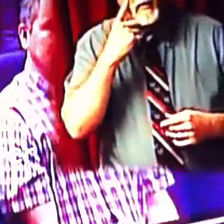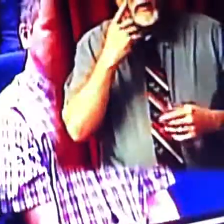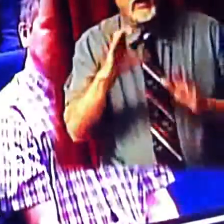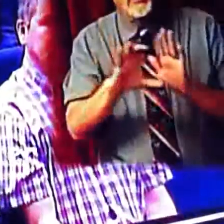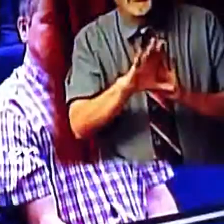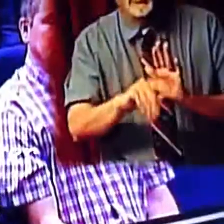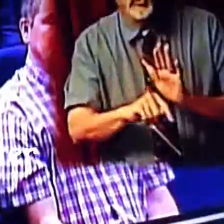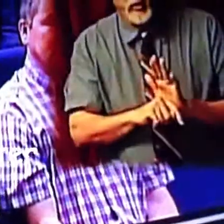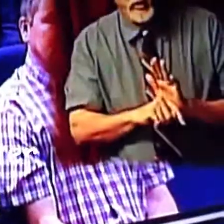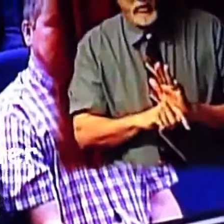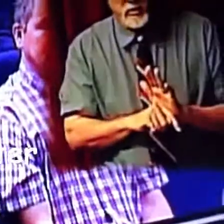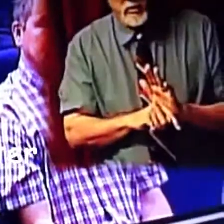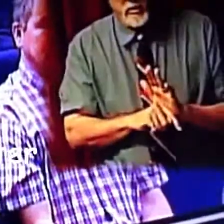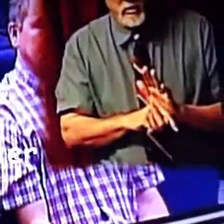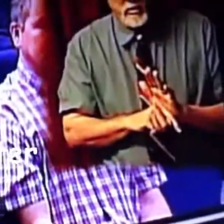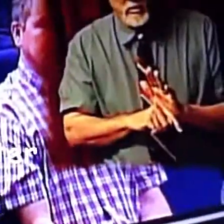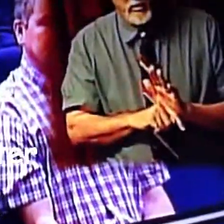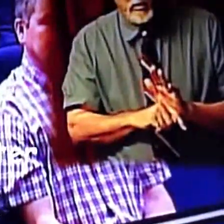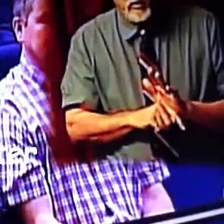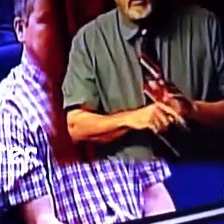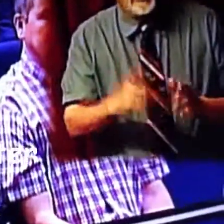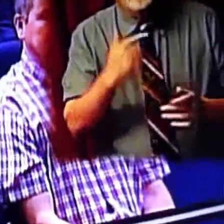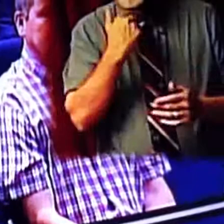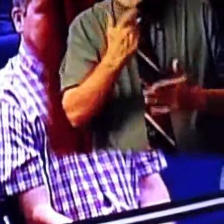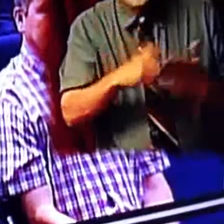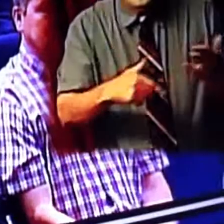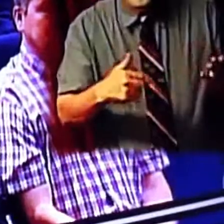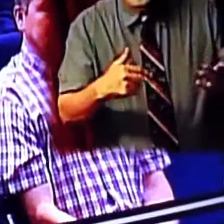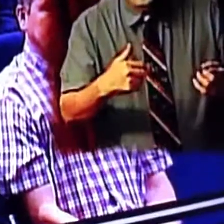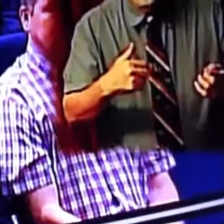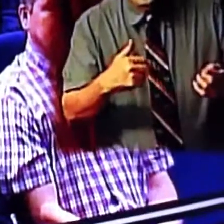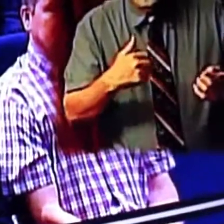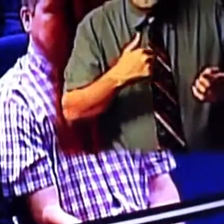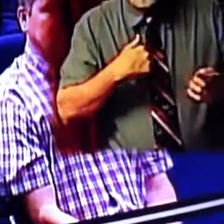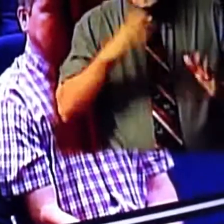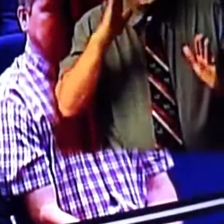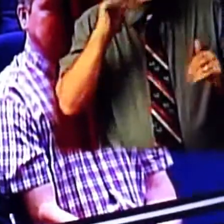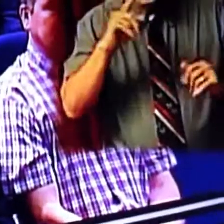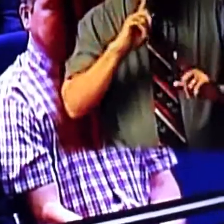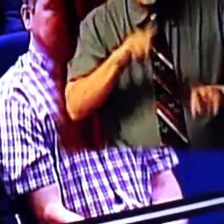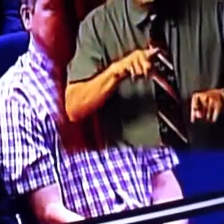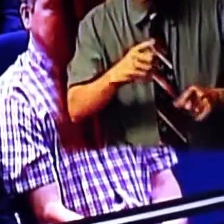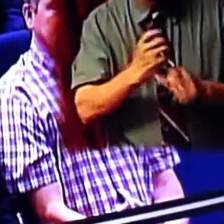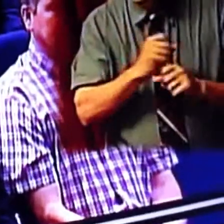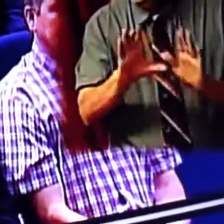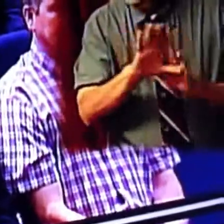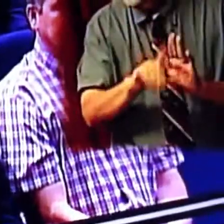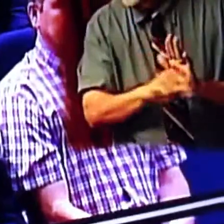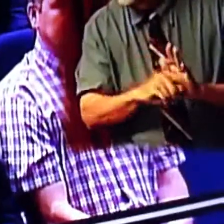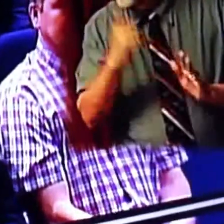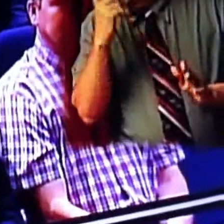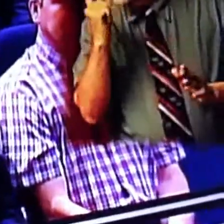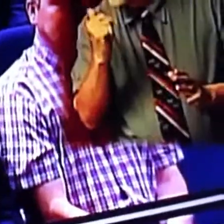contract, and I'm just telling you what I expect the answer to be is that we got the contract because it